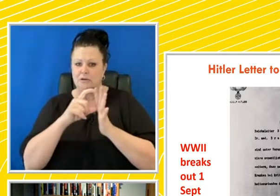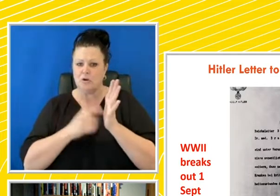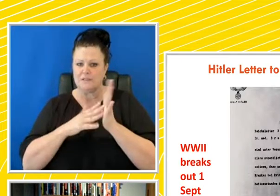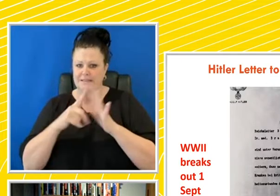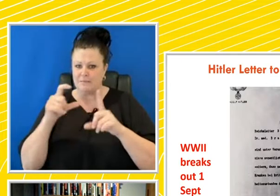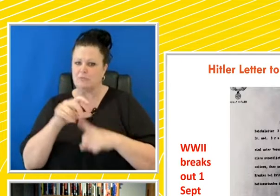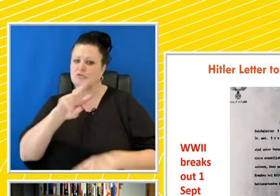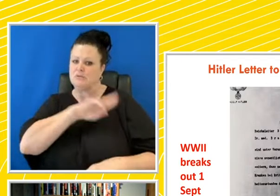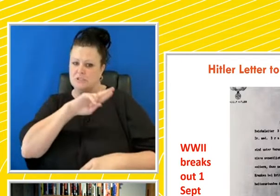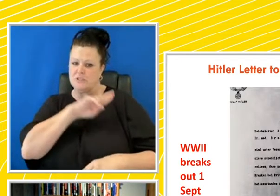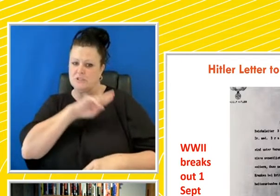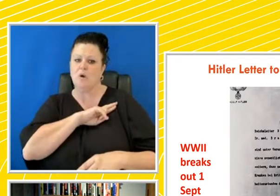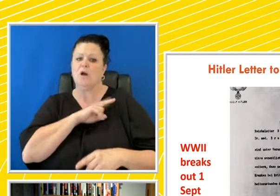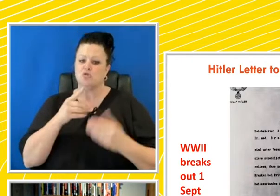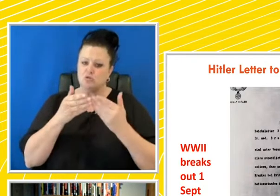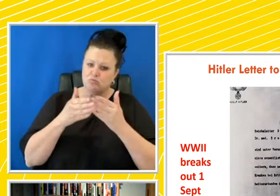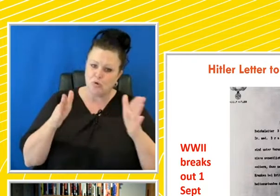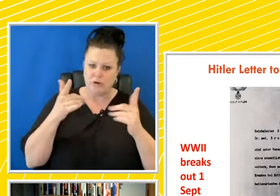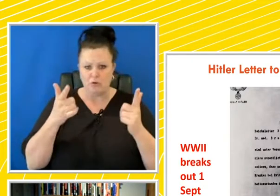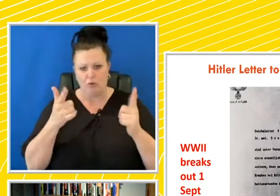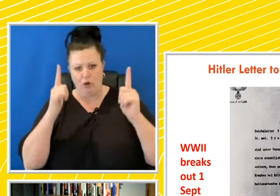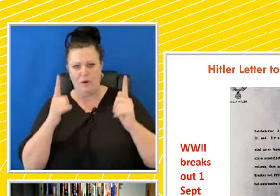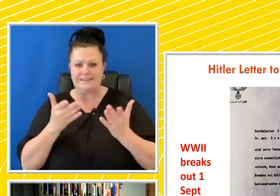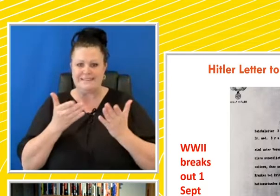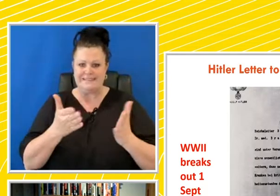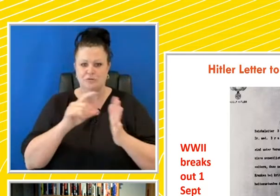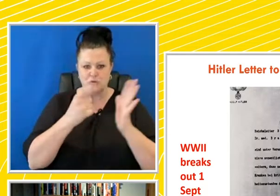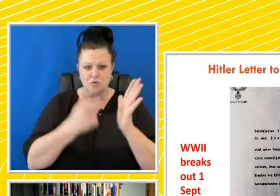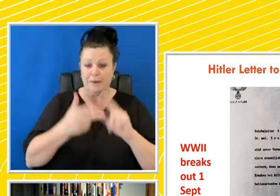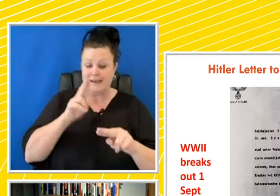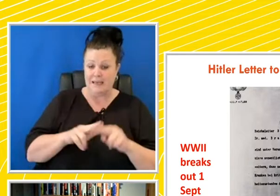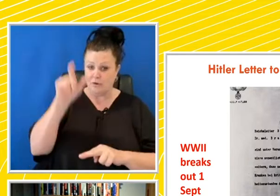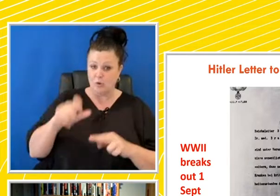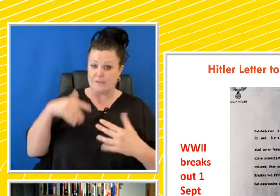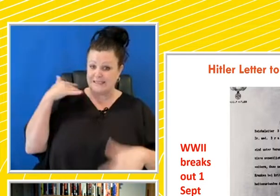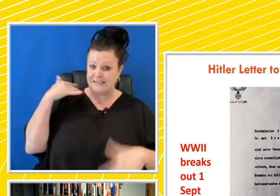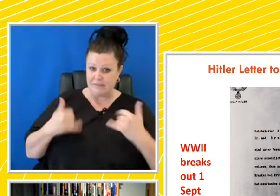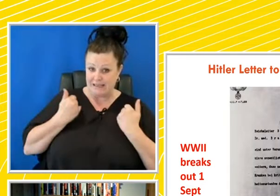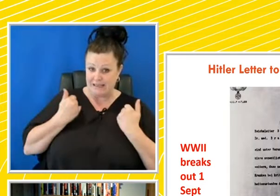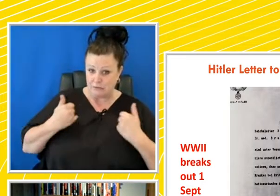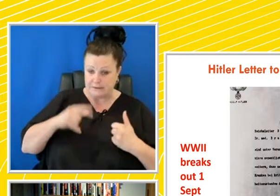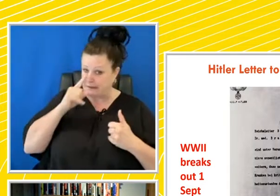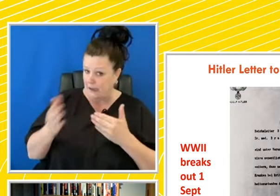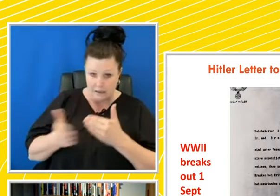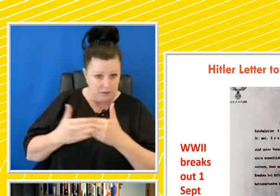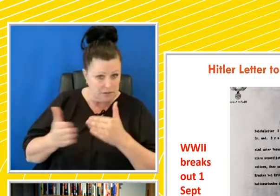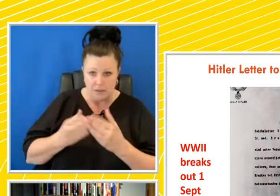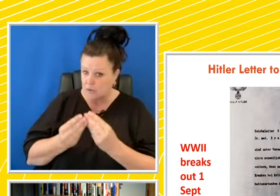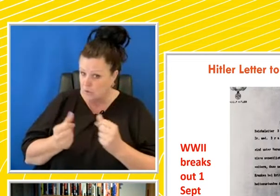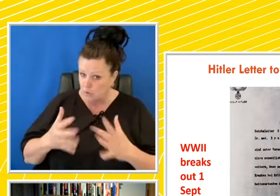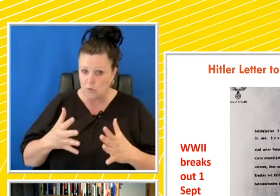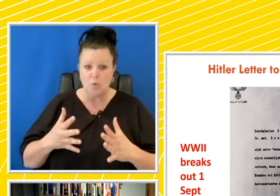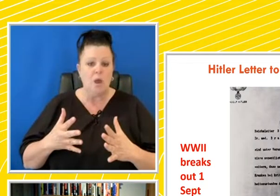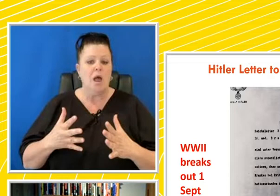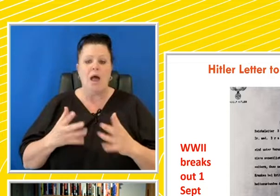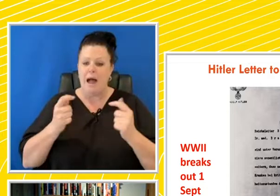to broaden the authority of certain doctors to the extent that persons suffering from illnesses judged to be incurable may, after a humane, most